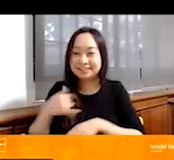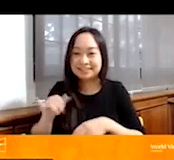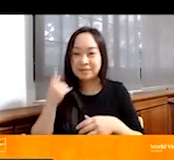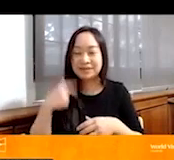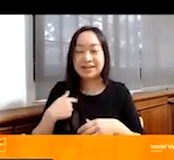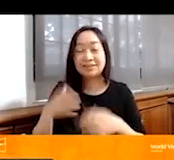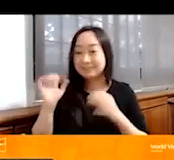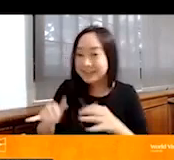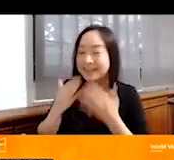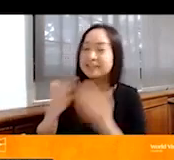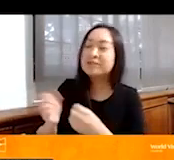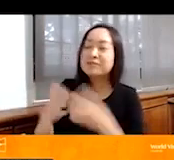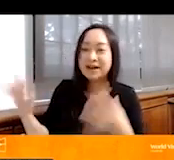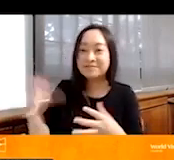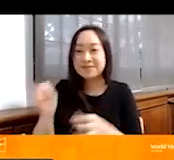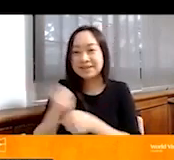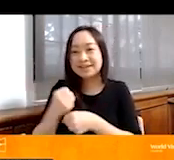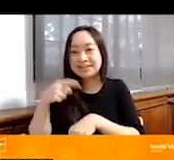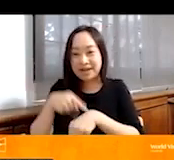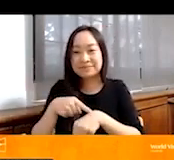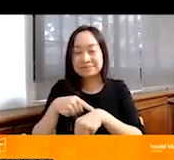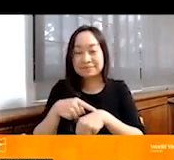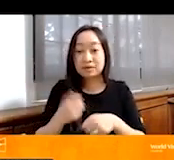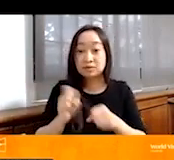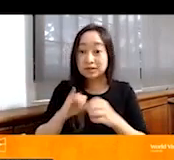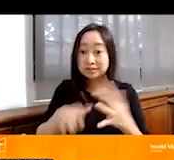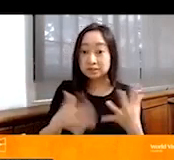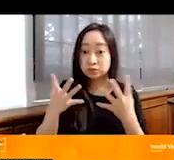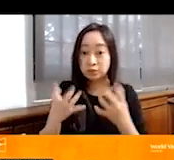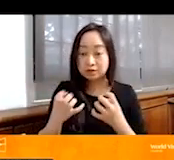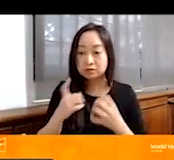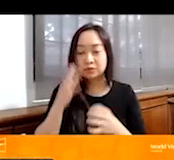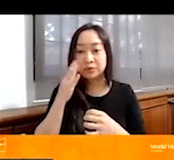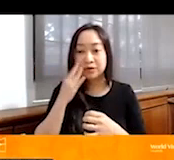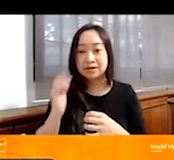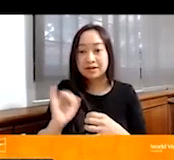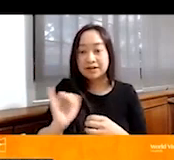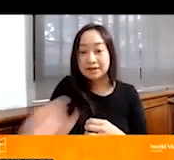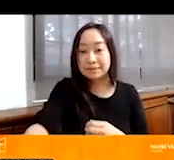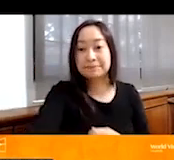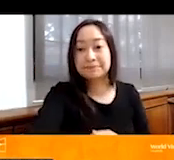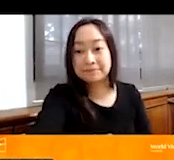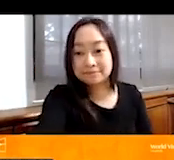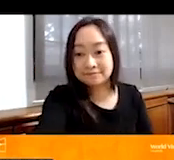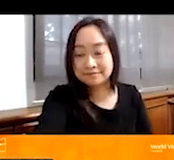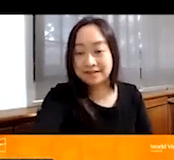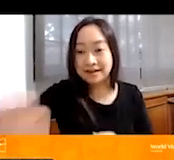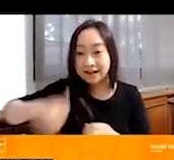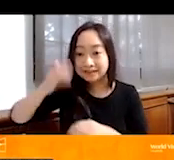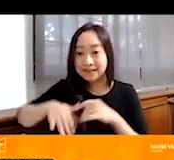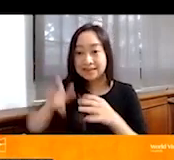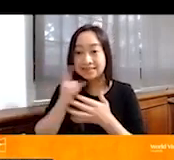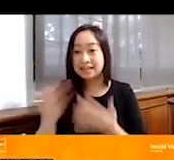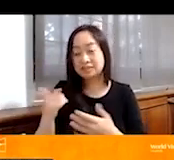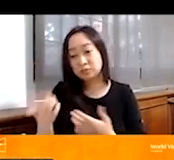Yeah. So, thank you so much for making time. So, I just want to actually, you know, besides thanking you, do you know that you're actually our